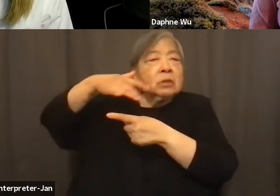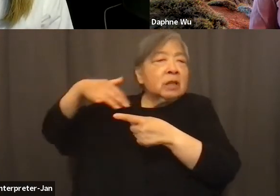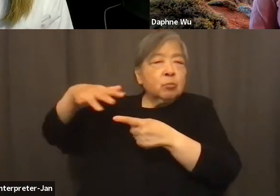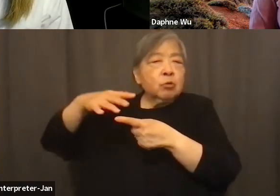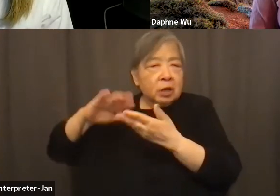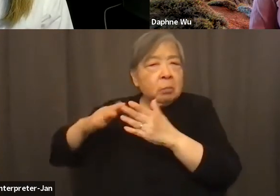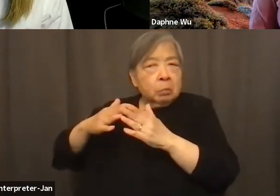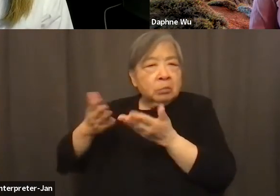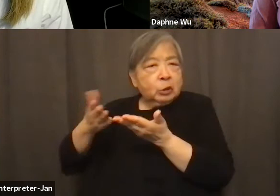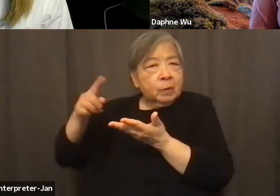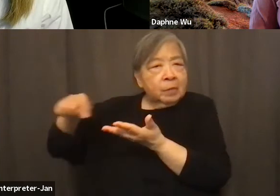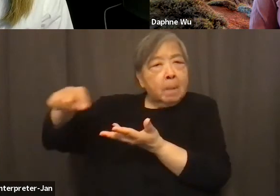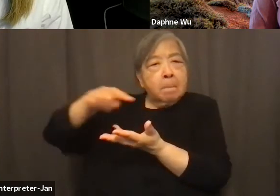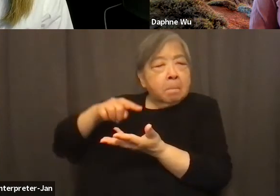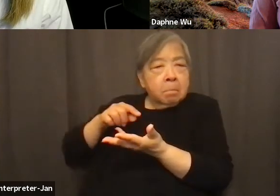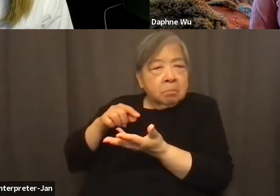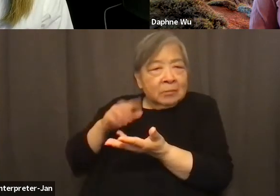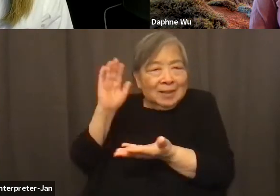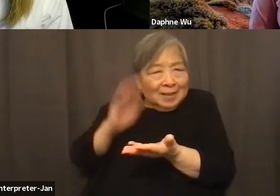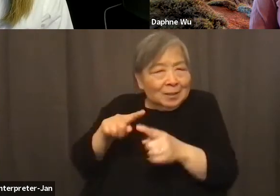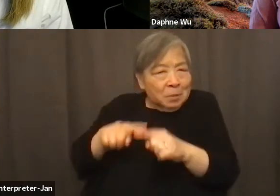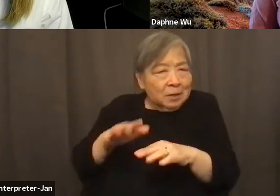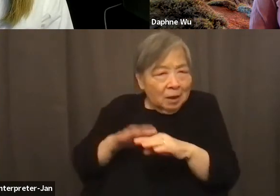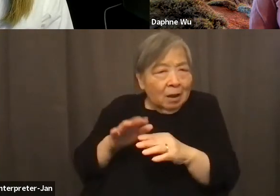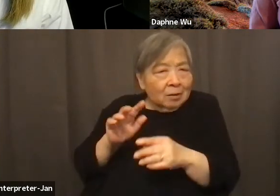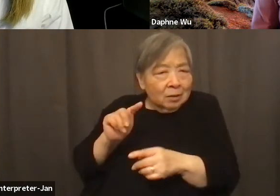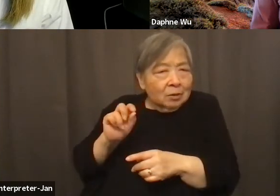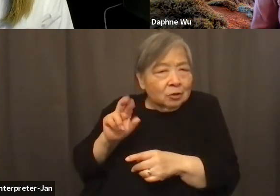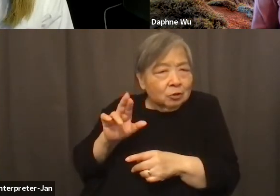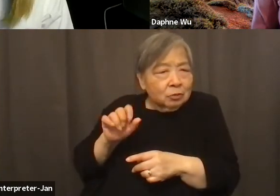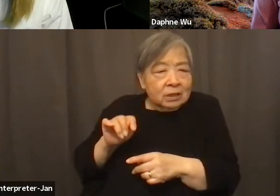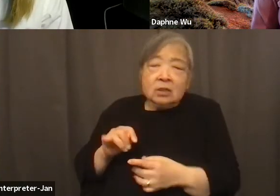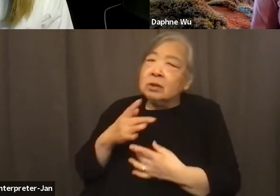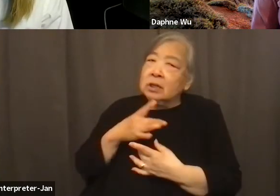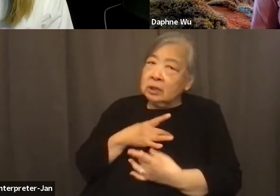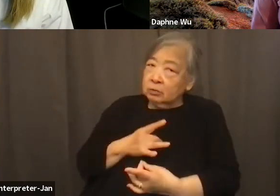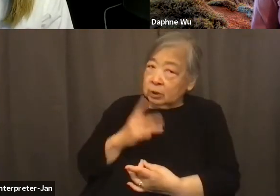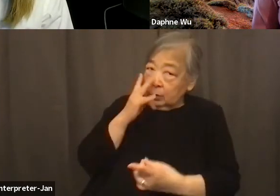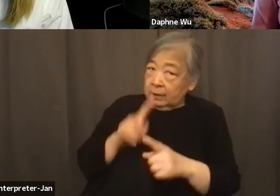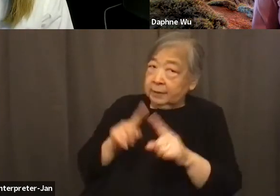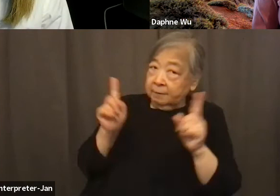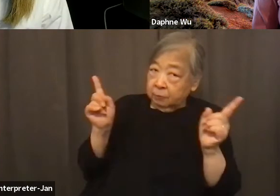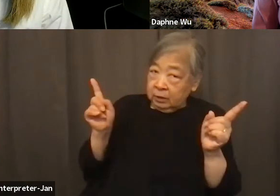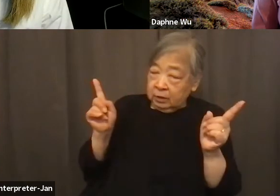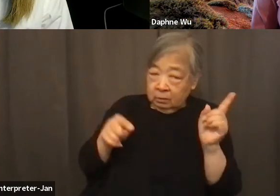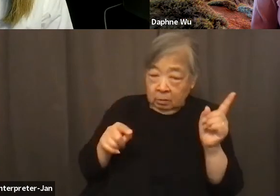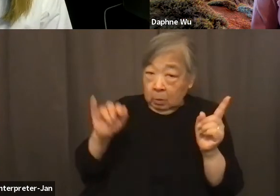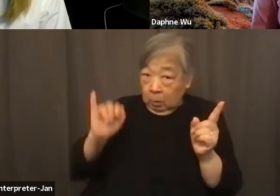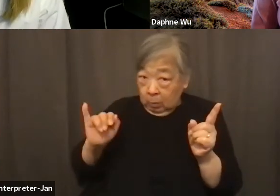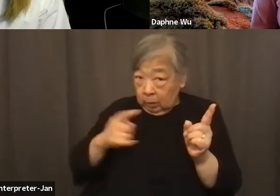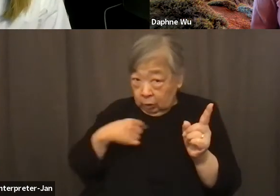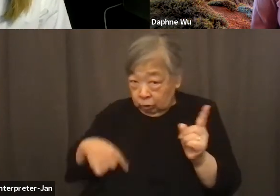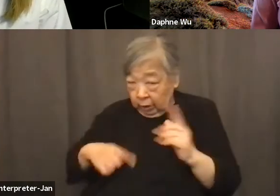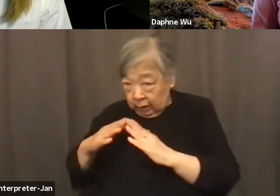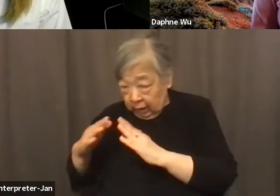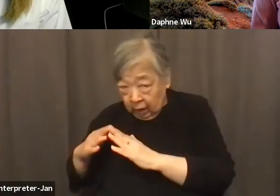so that's been an interesting, you know, difference to see with Oakland Chinatown, all of the